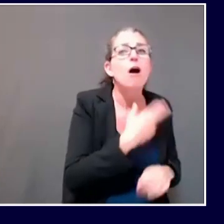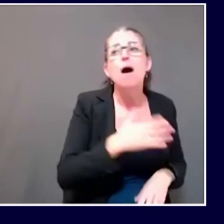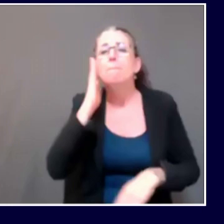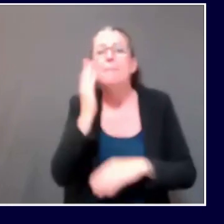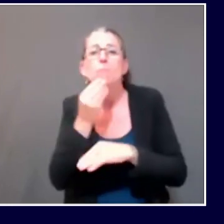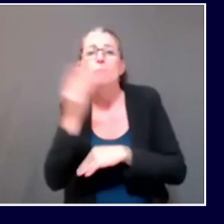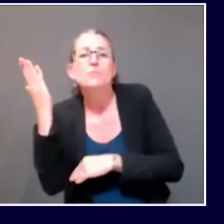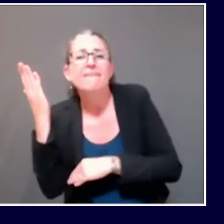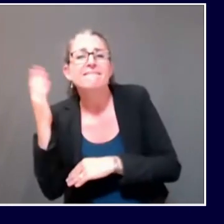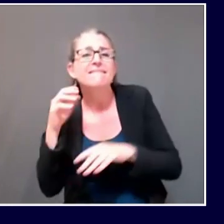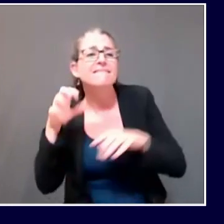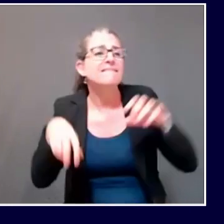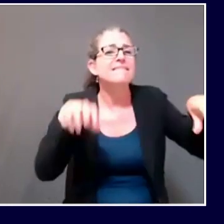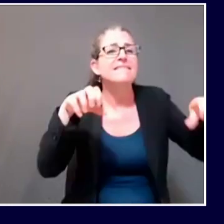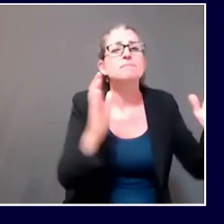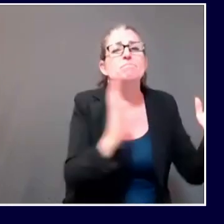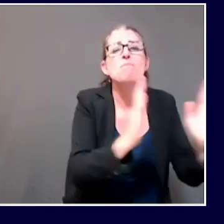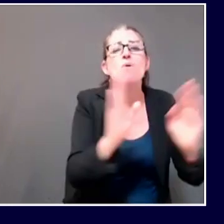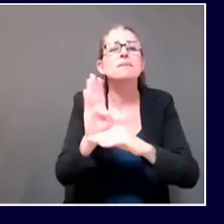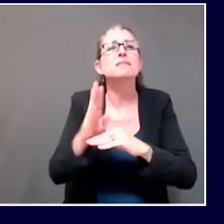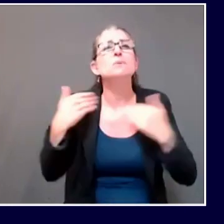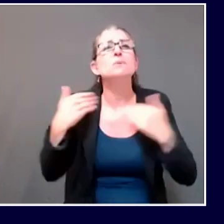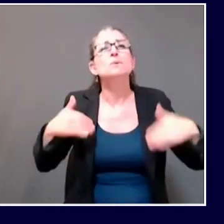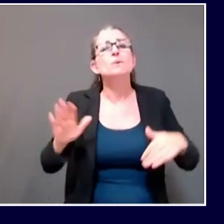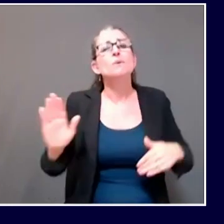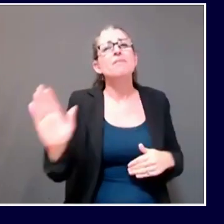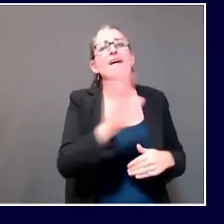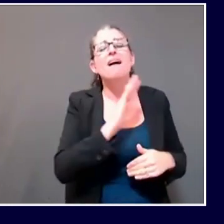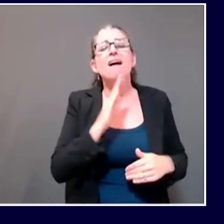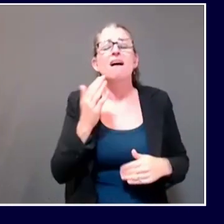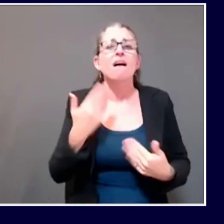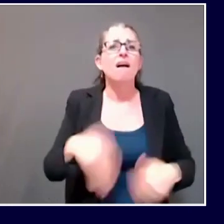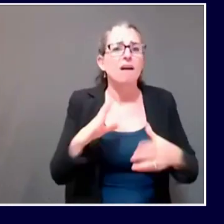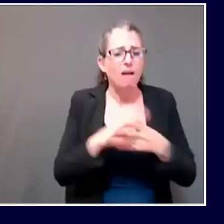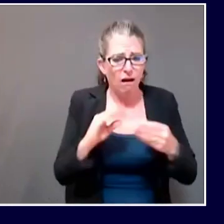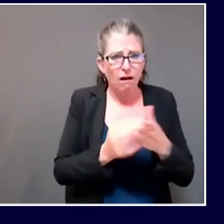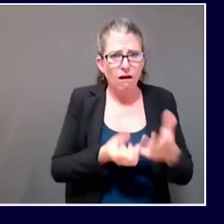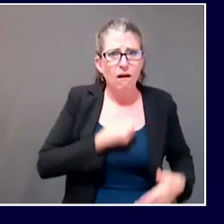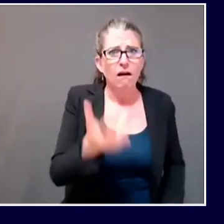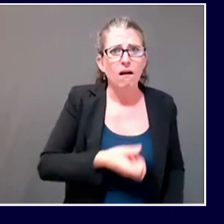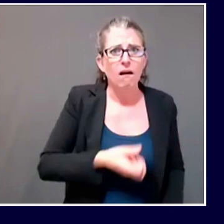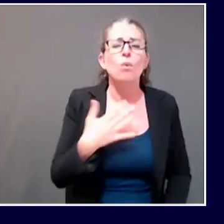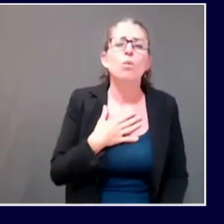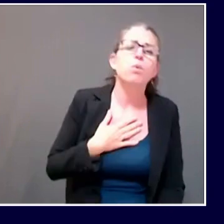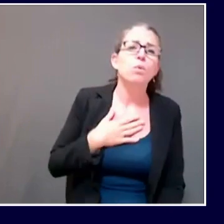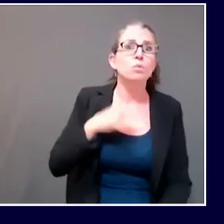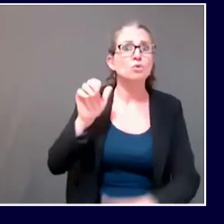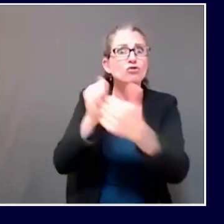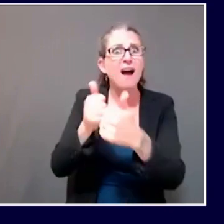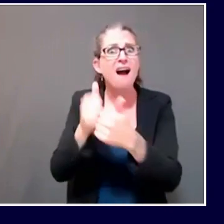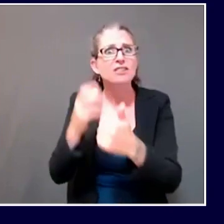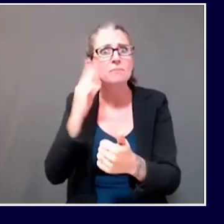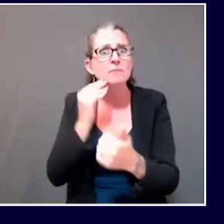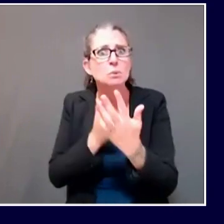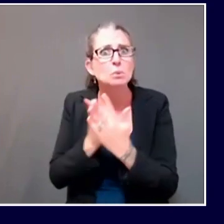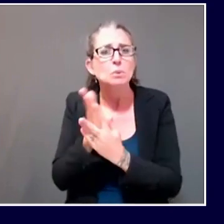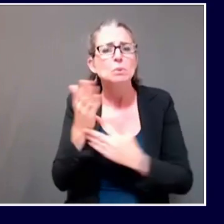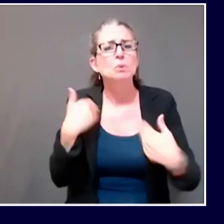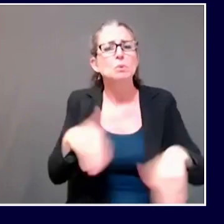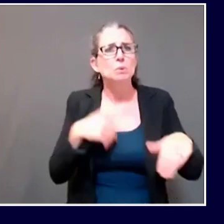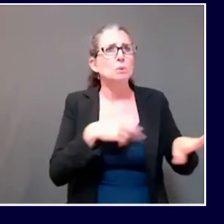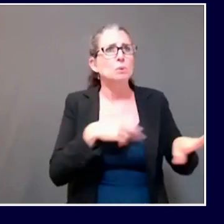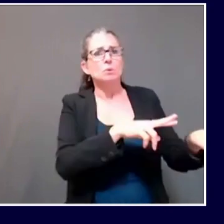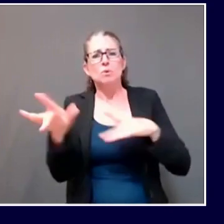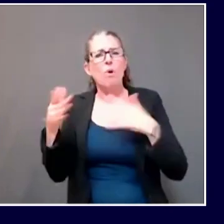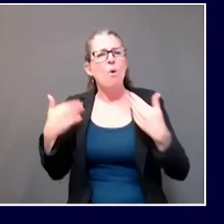by this pandemic, and from the heartbreak of temporarily closing their doors to the Herculean task of reopening to